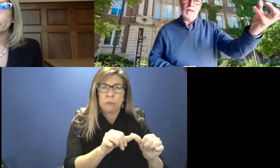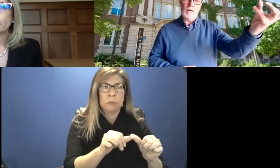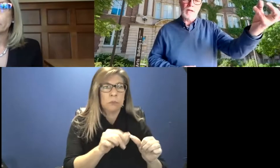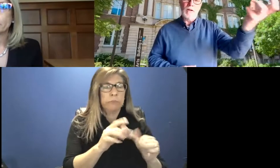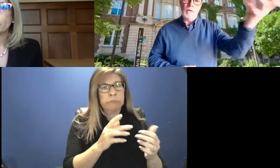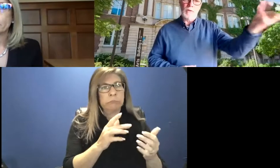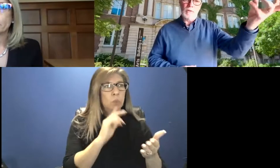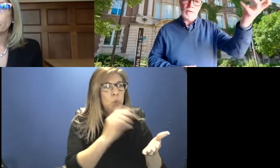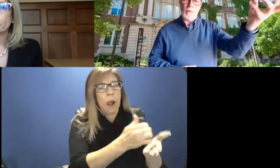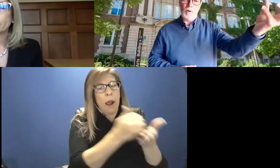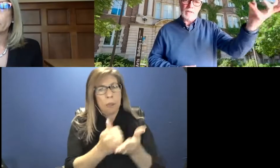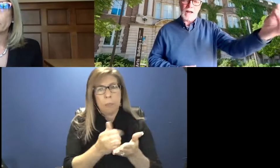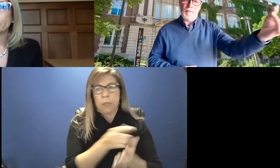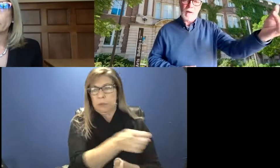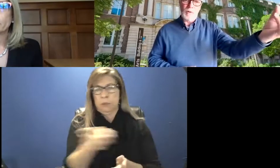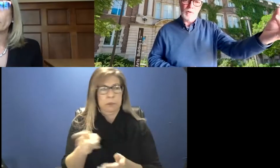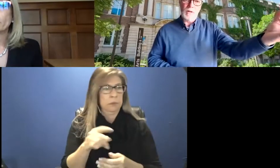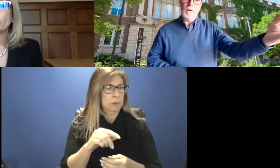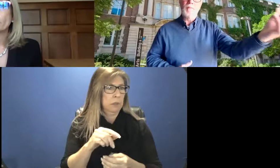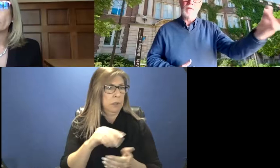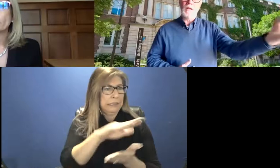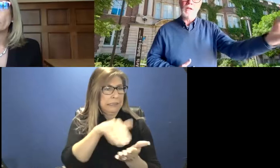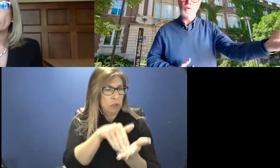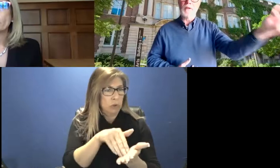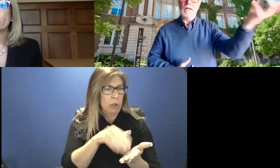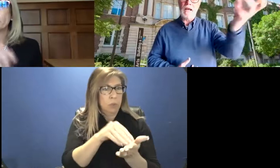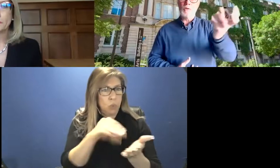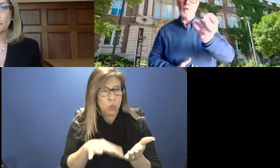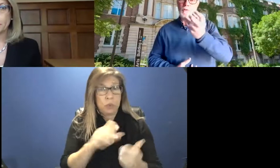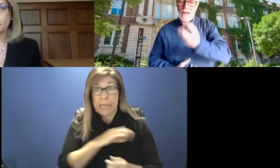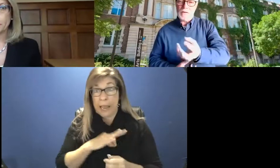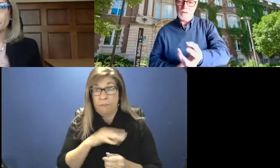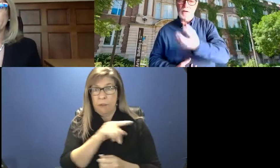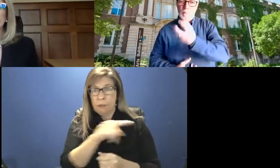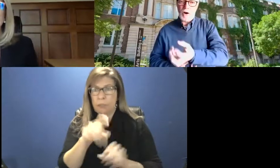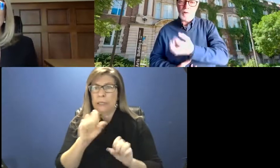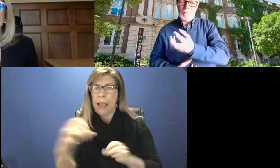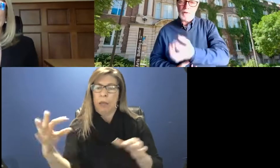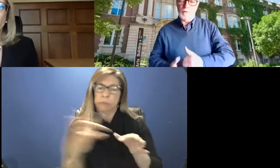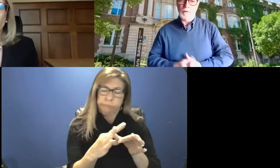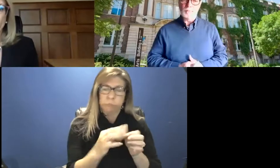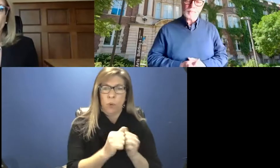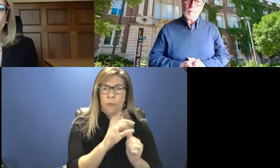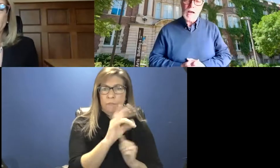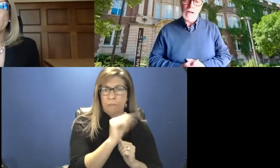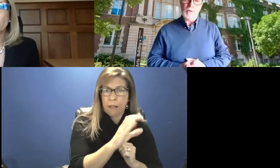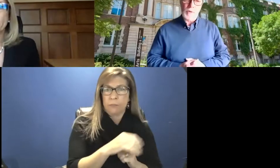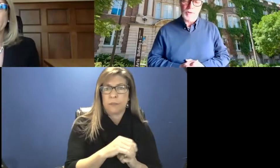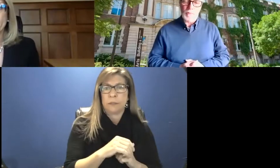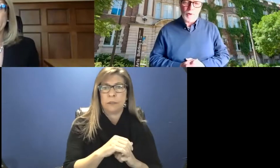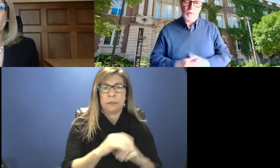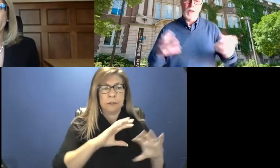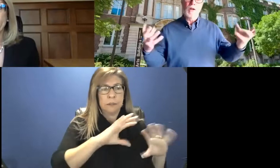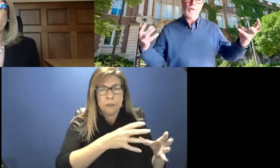students support staff members continue to engage with faculty and department level, uh, student